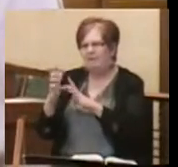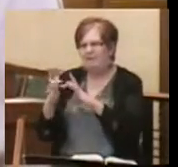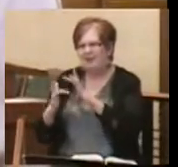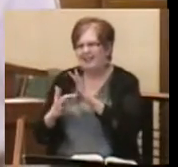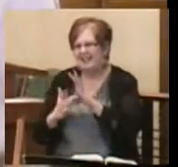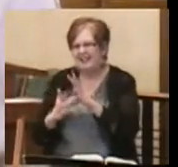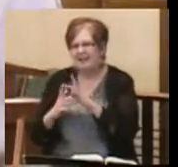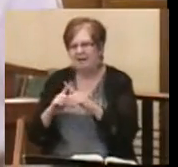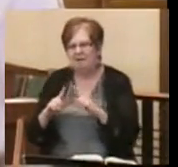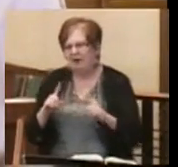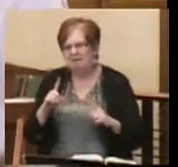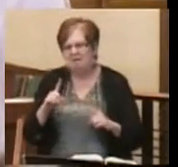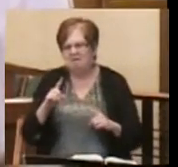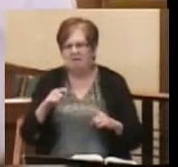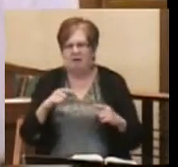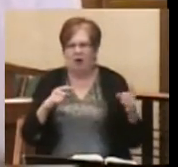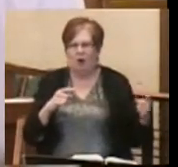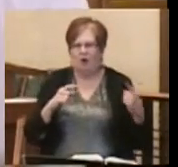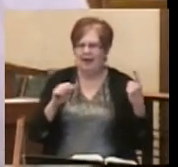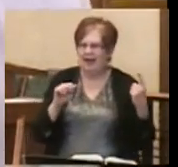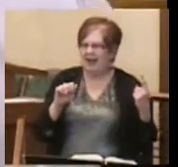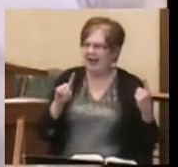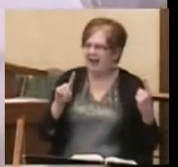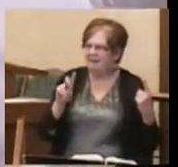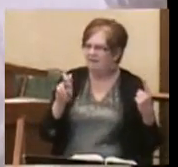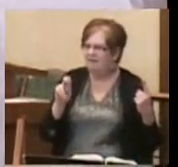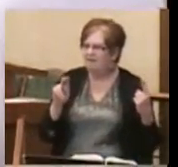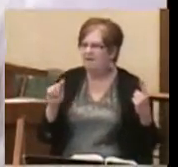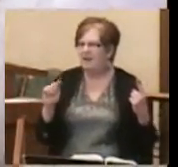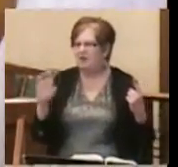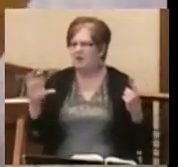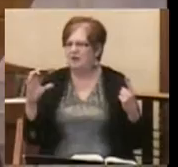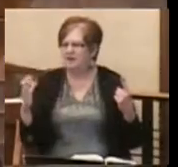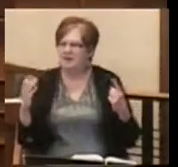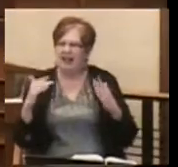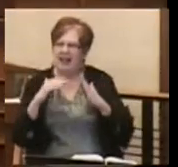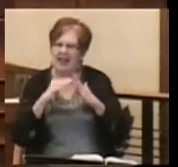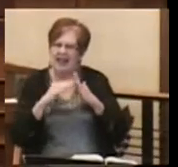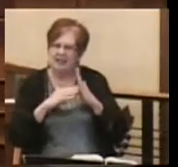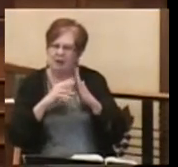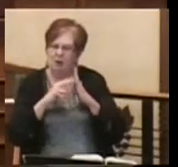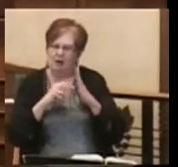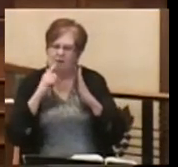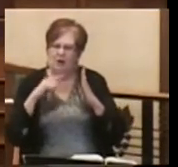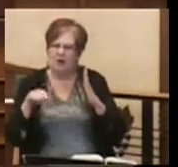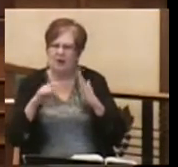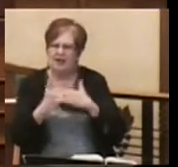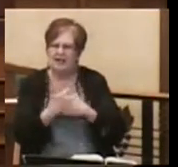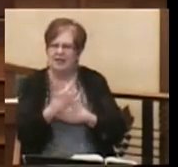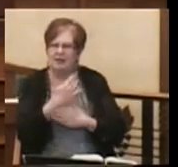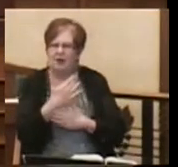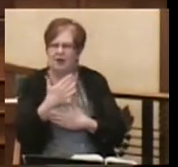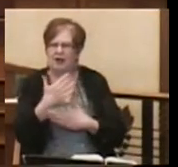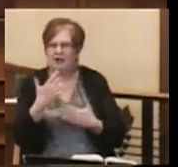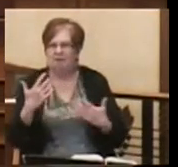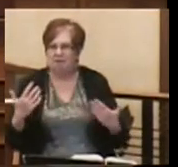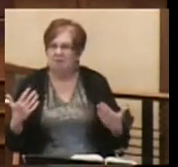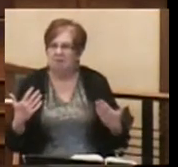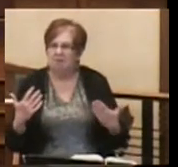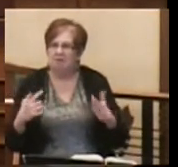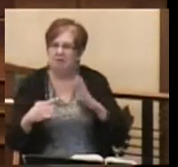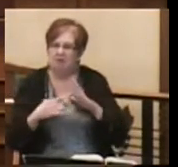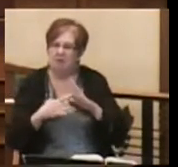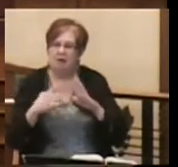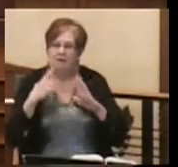But it's not just Advent and Christmas. As the lesson from Isaiah was being read for you this morning, it couldn't help but